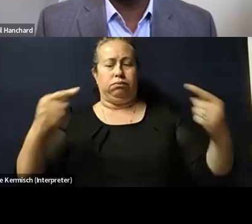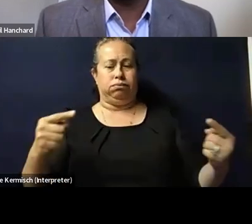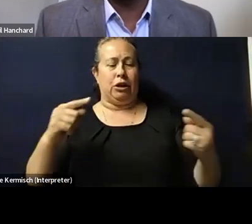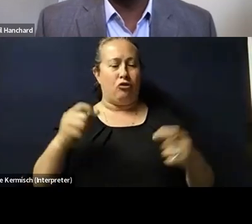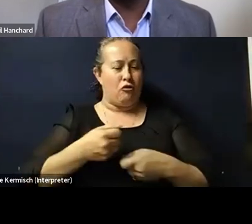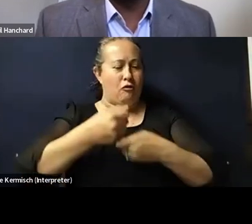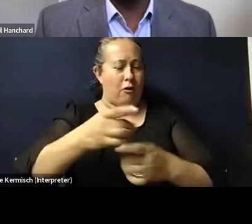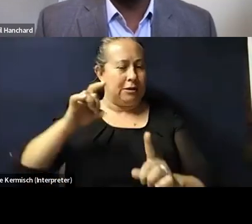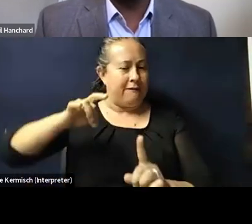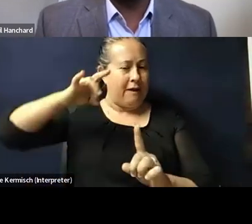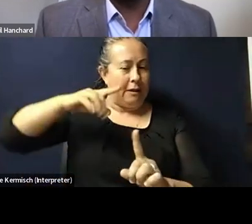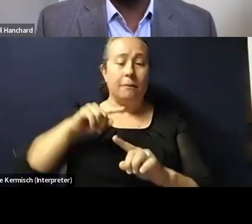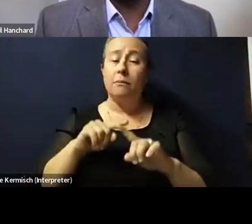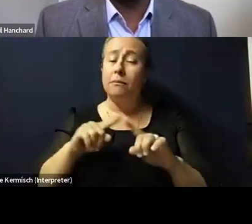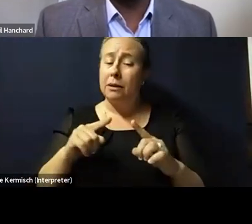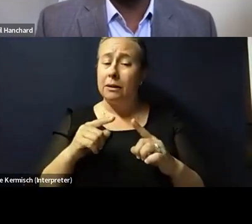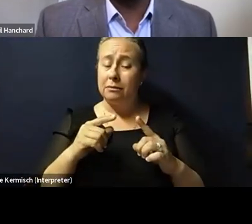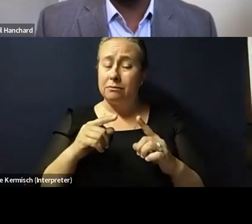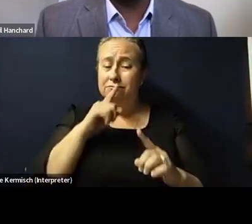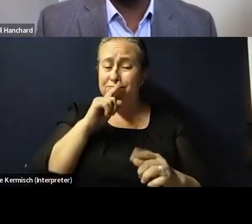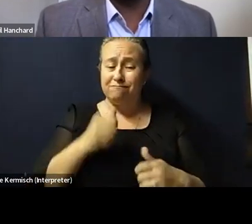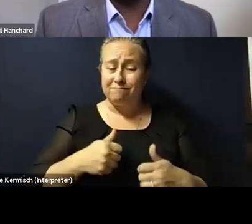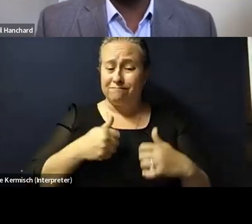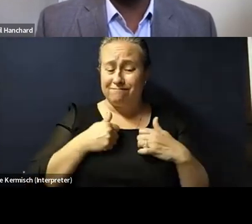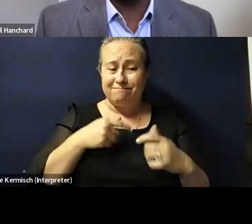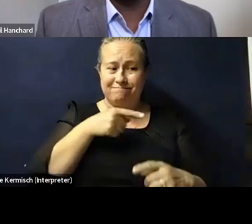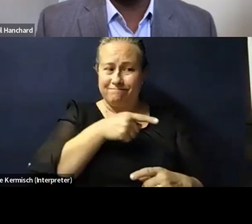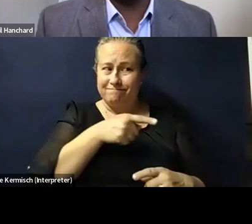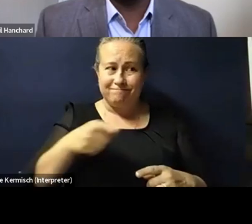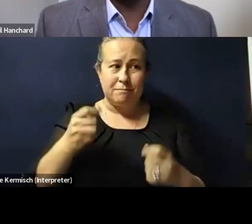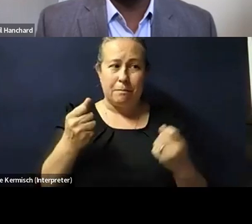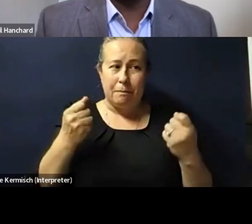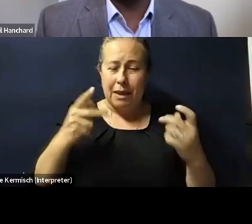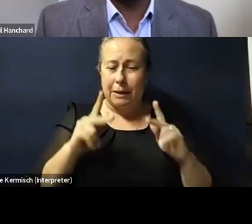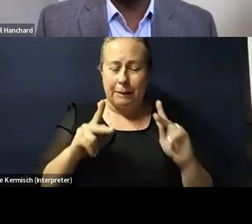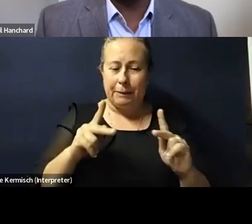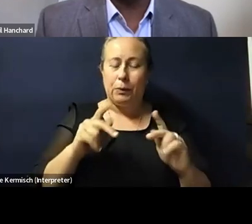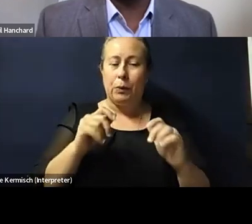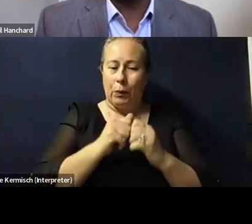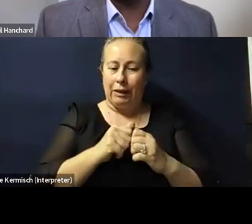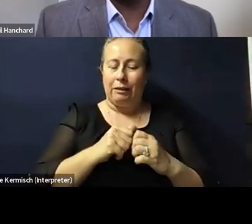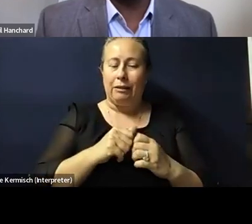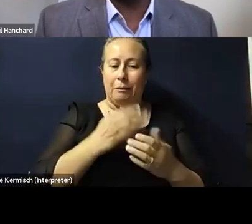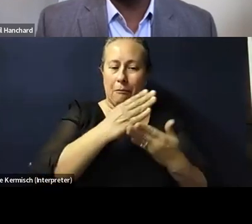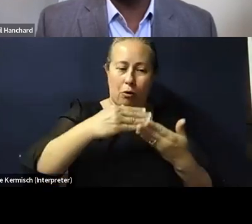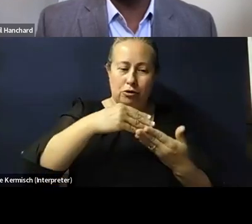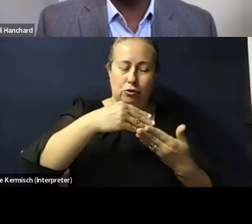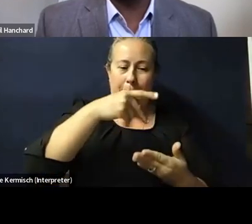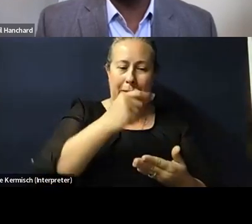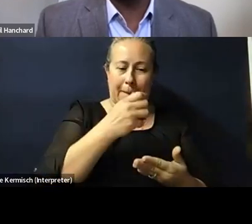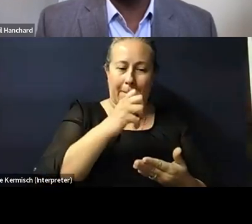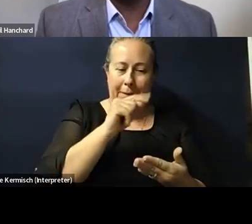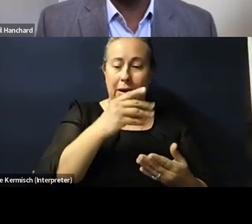is there are a lot of people with partial pigment, um, and there are a lot of Tanzanians who are light-skinned, and it's, it's very often